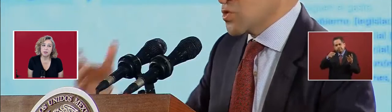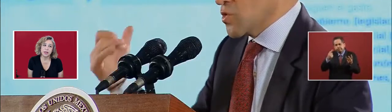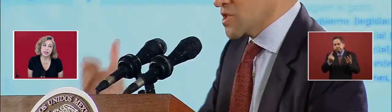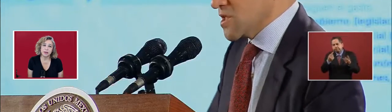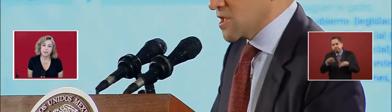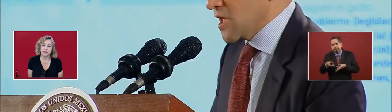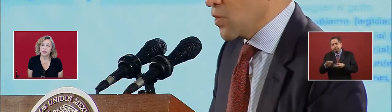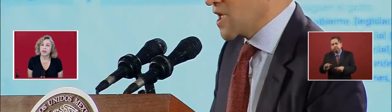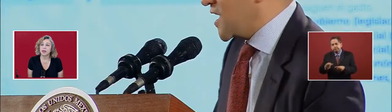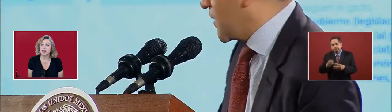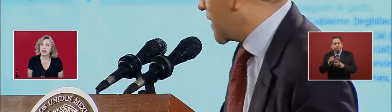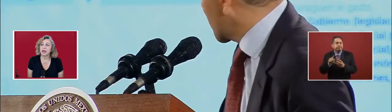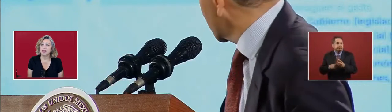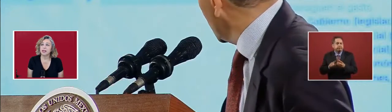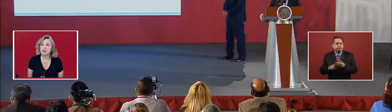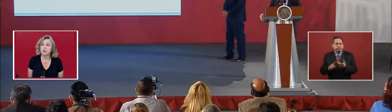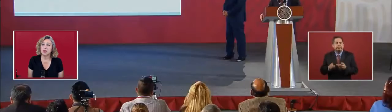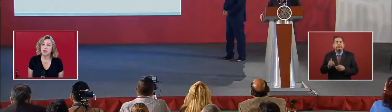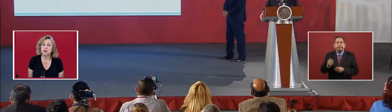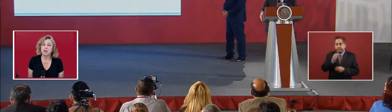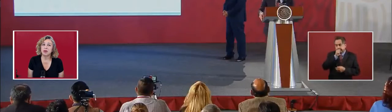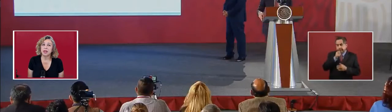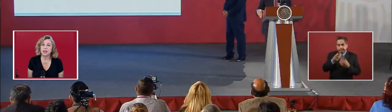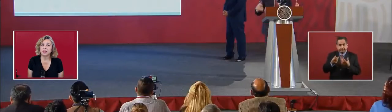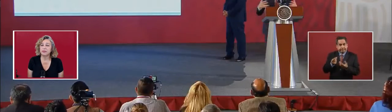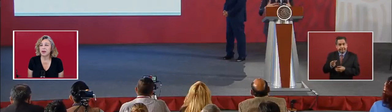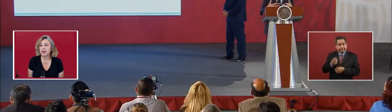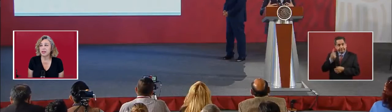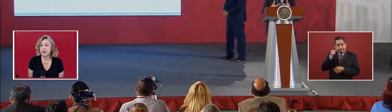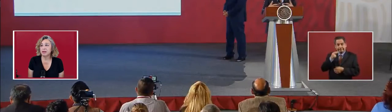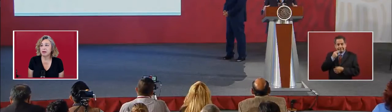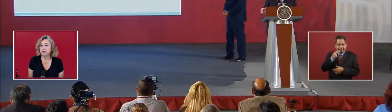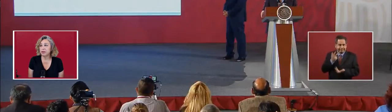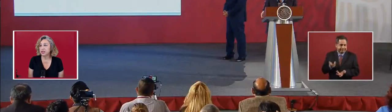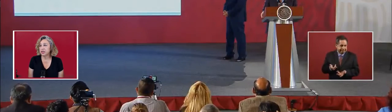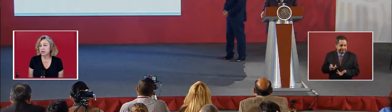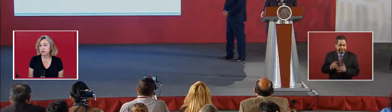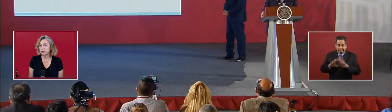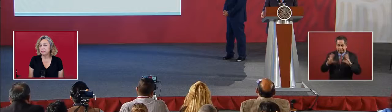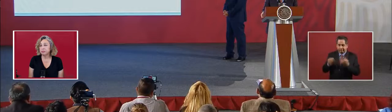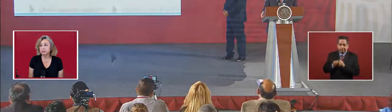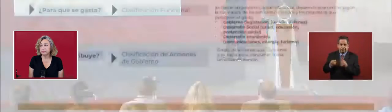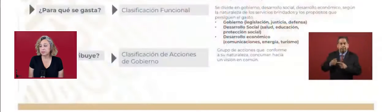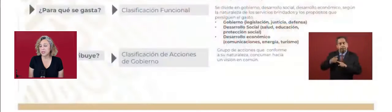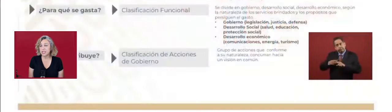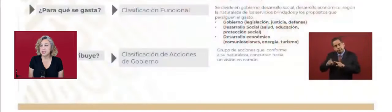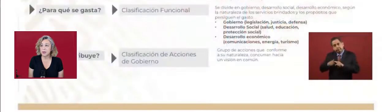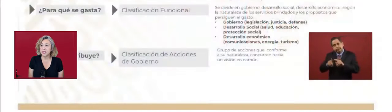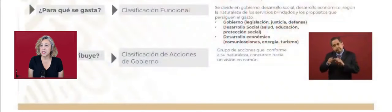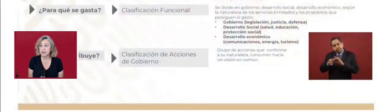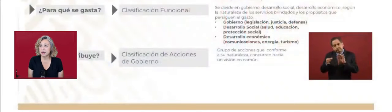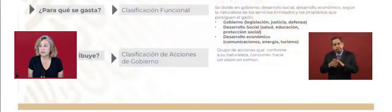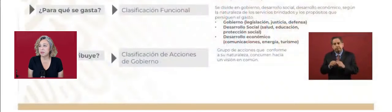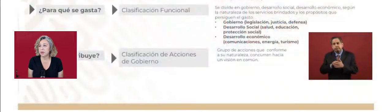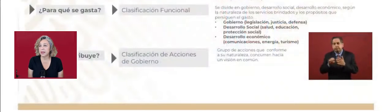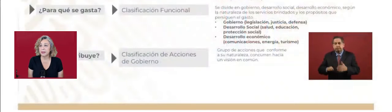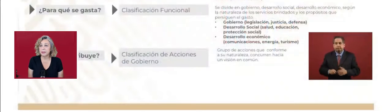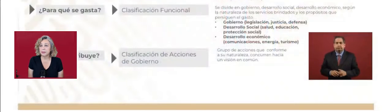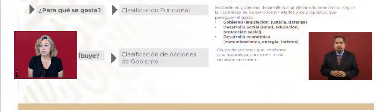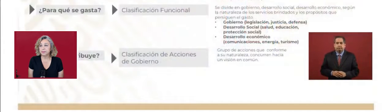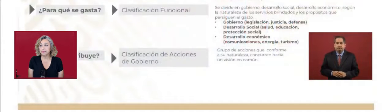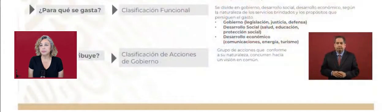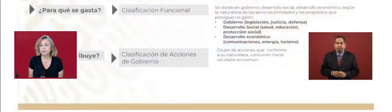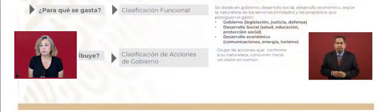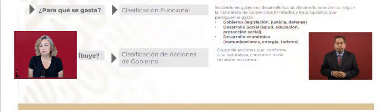What is it spent on? And that's where you classify the functional group. They spend in a different way.